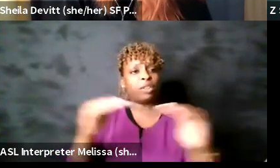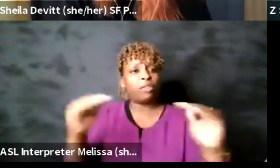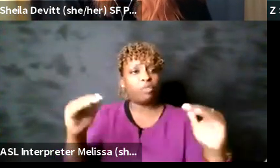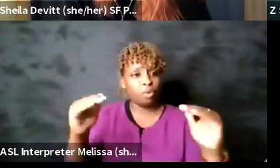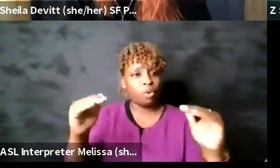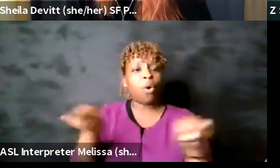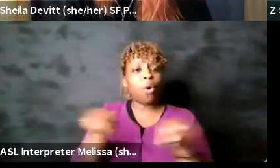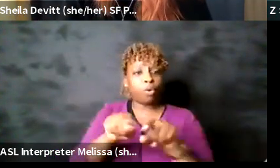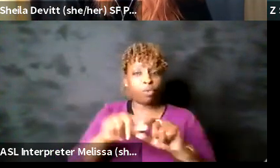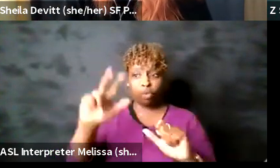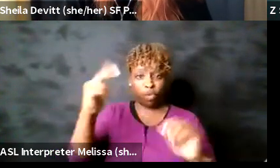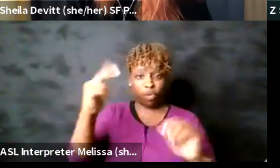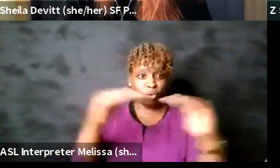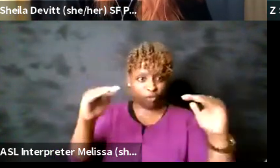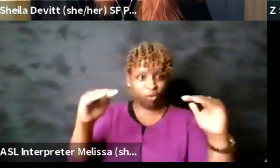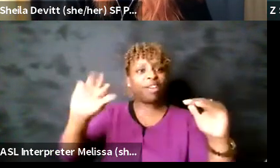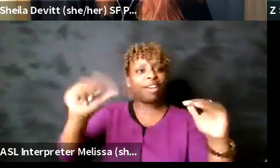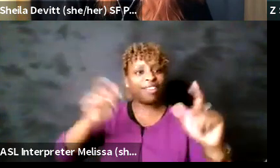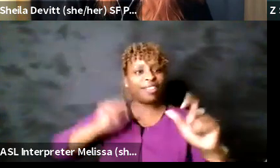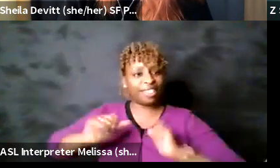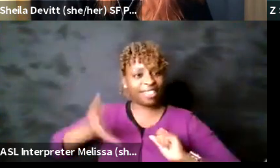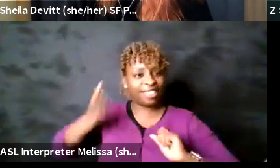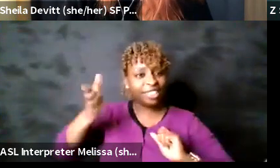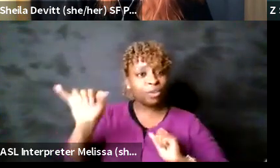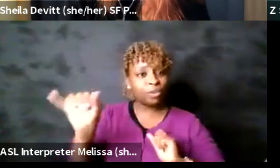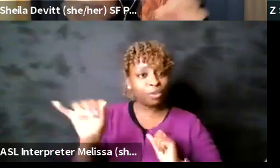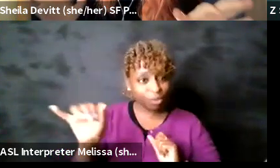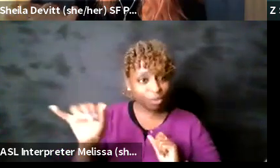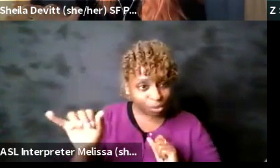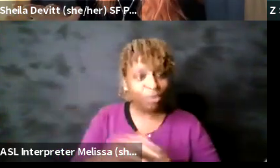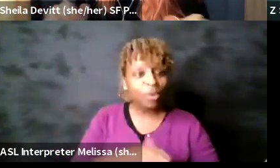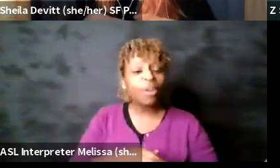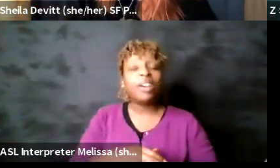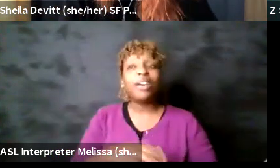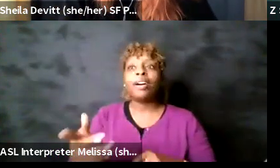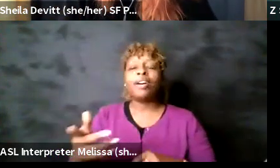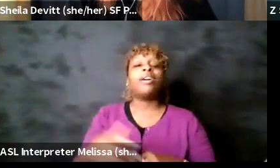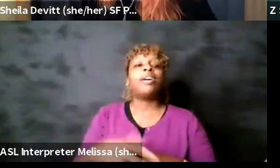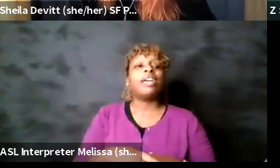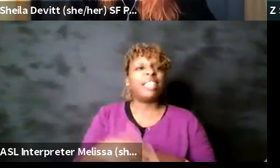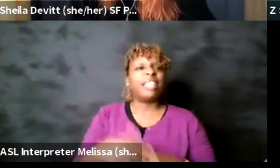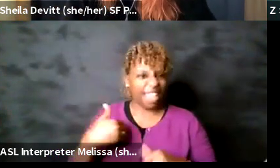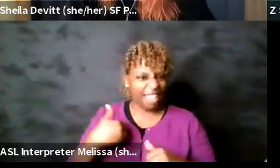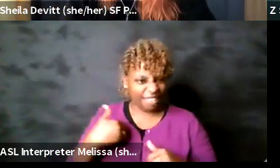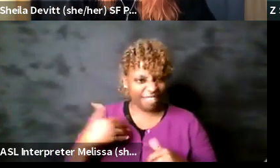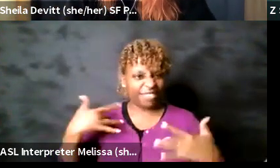where uh there are often events with um amplified music so